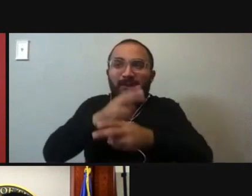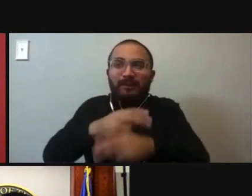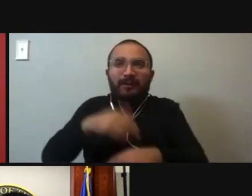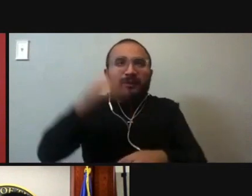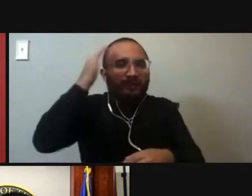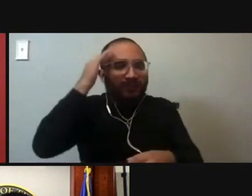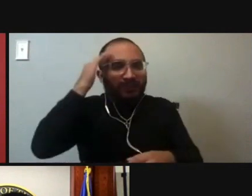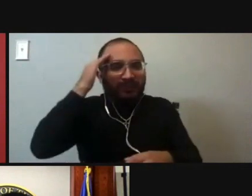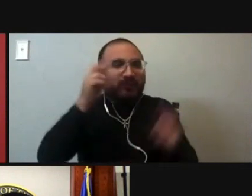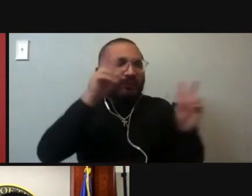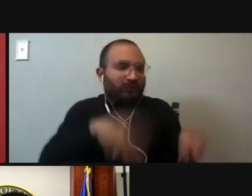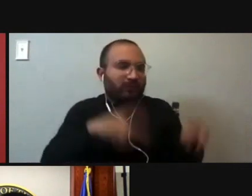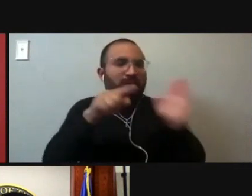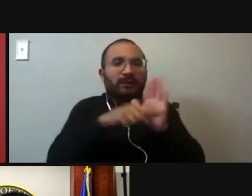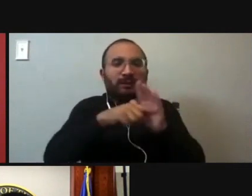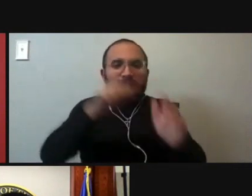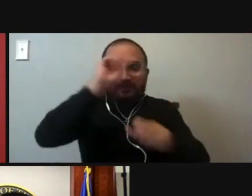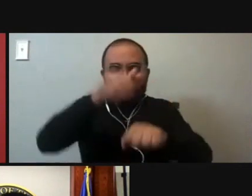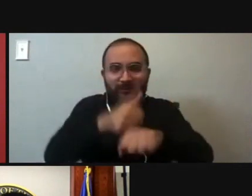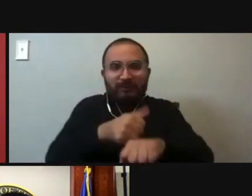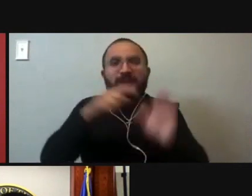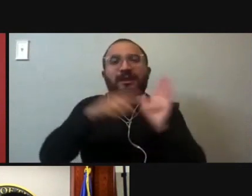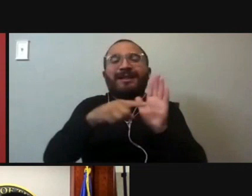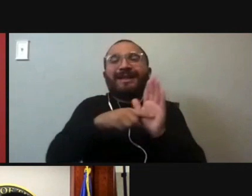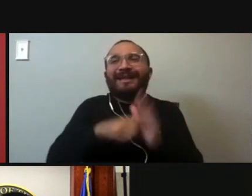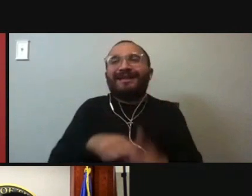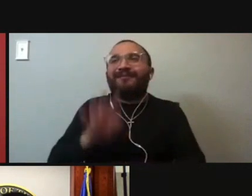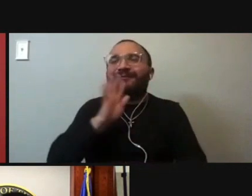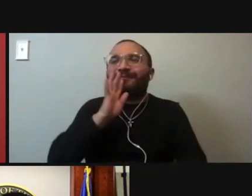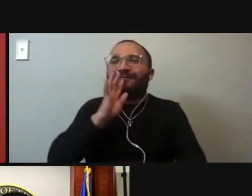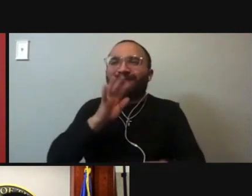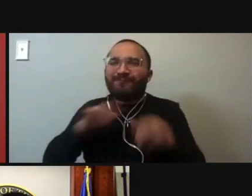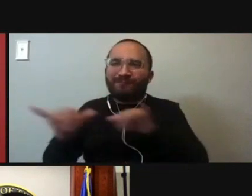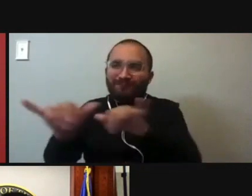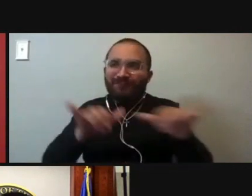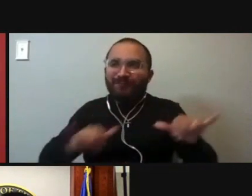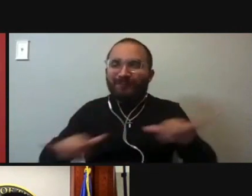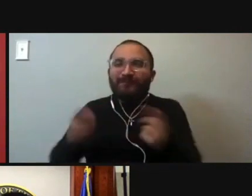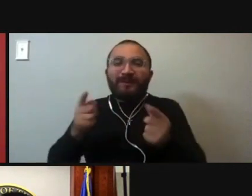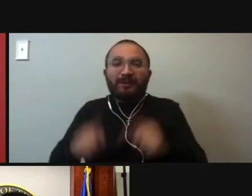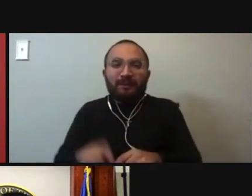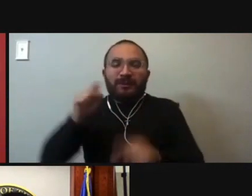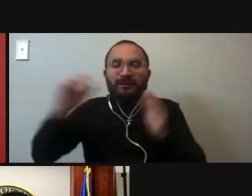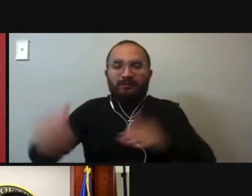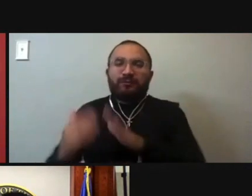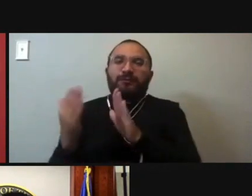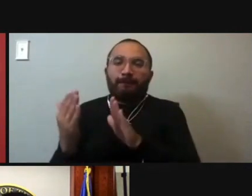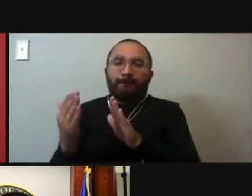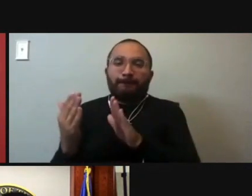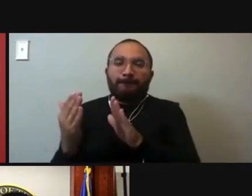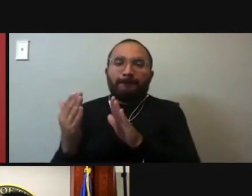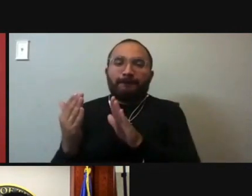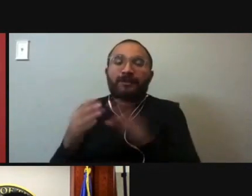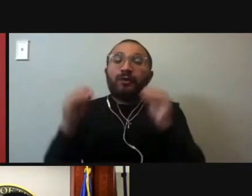Making sure that society is aware that our justice system knows we can do better. And that we can merit fairer,